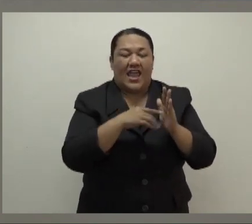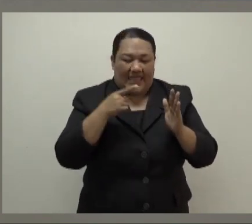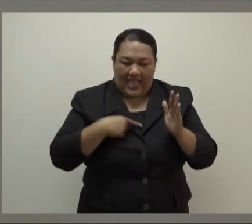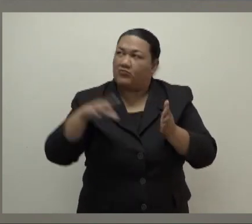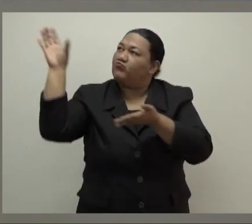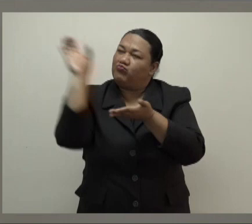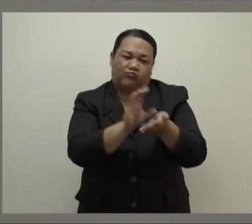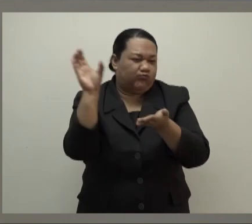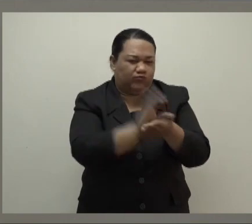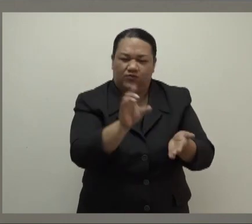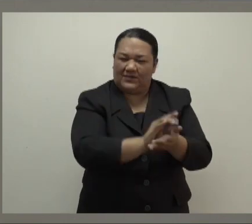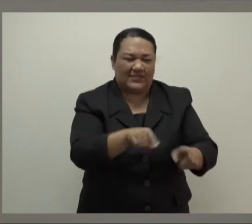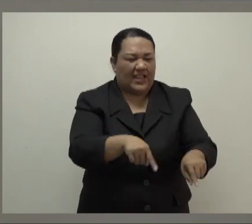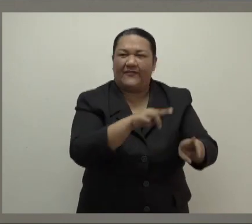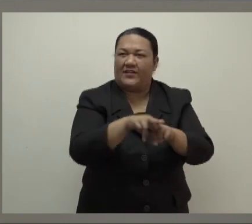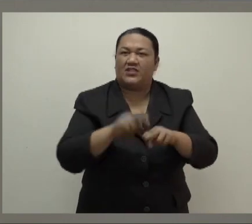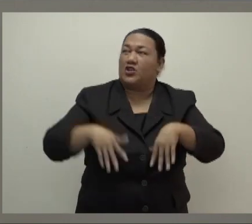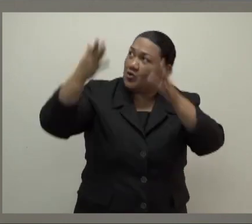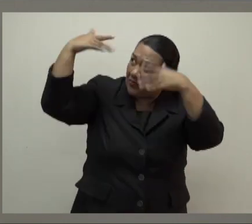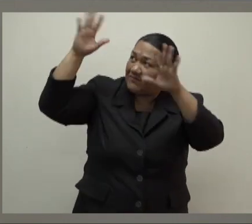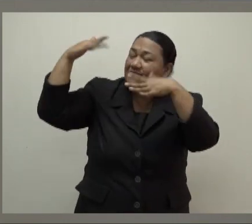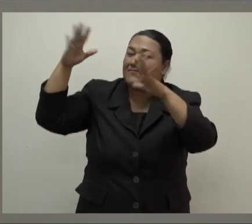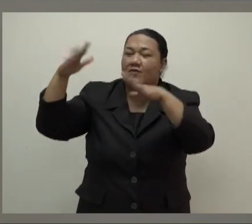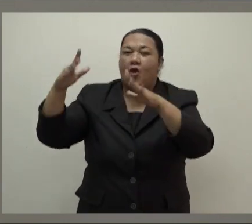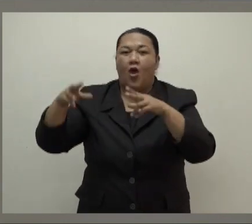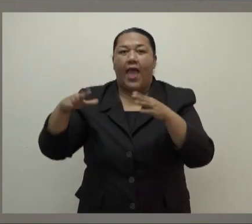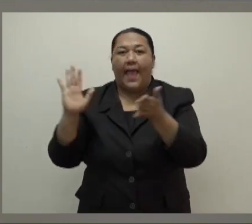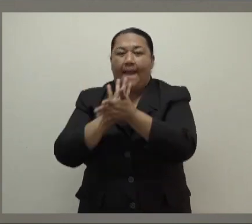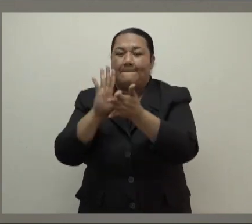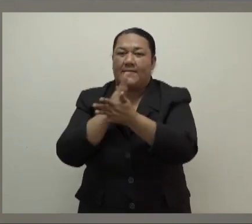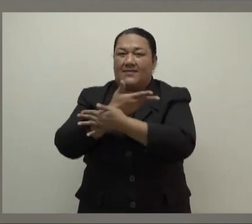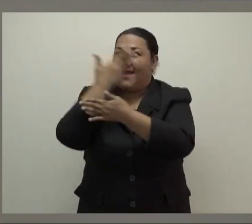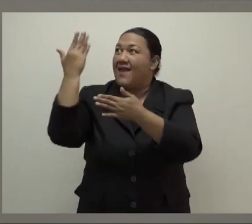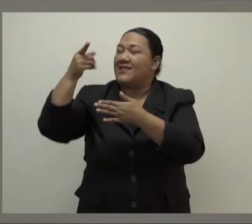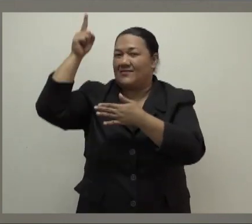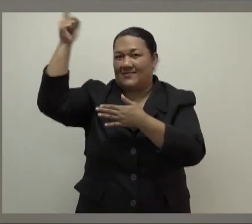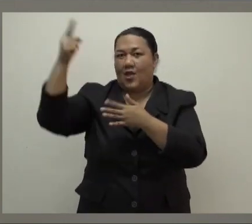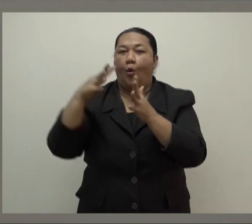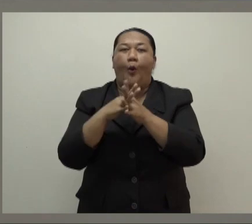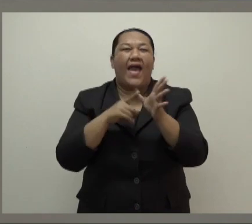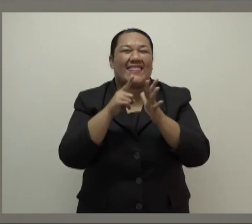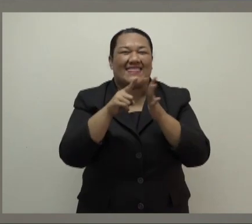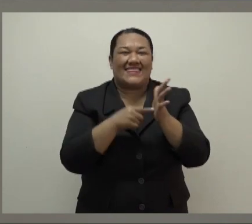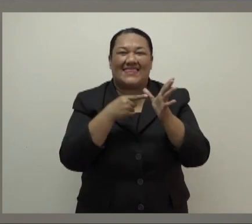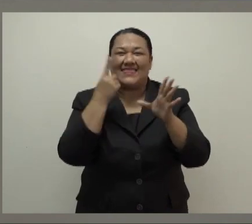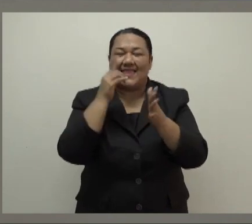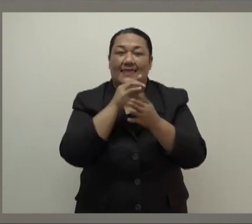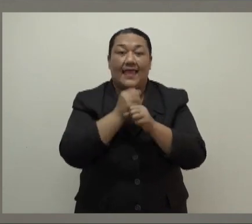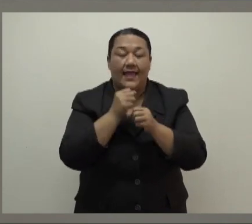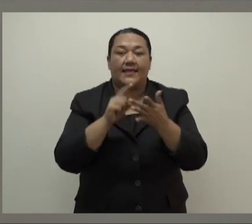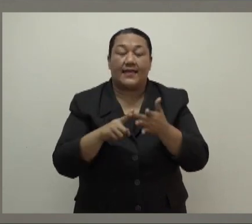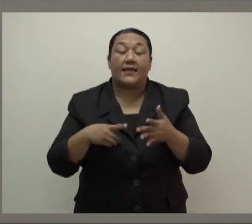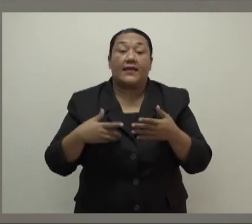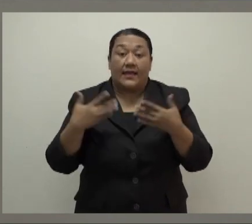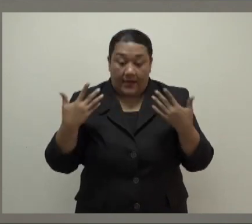That shared act of Pacific solidarity speaks volumes of the shared values of our people. Needless to say, we are all looking forward